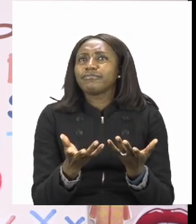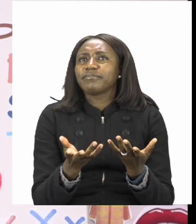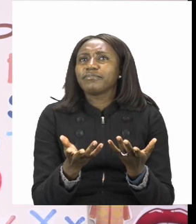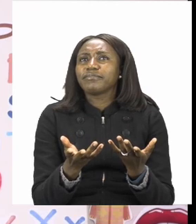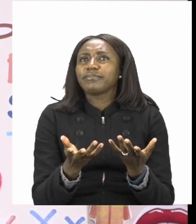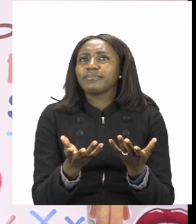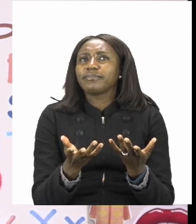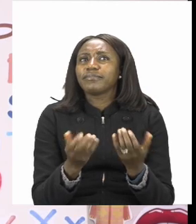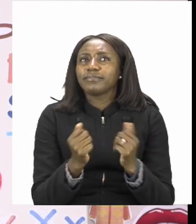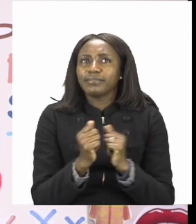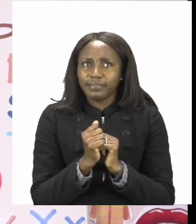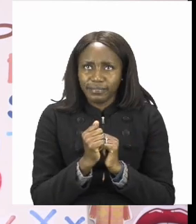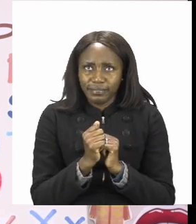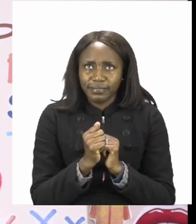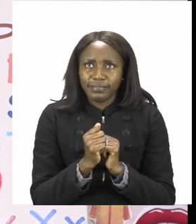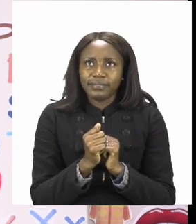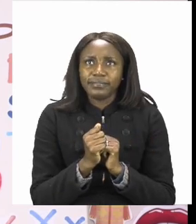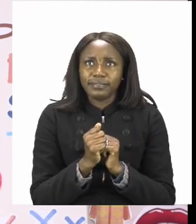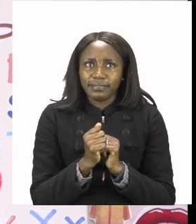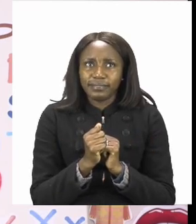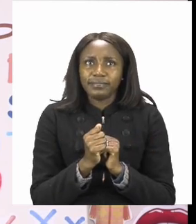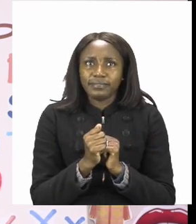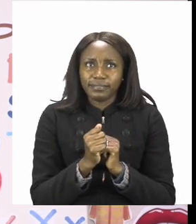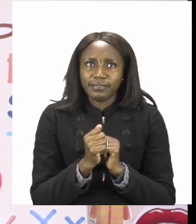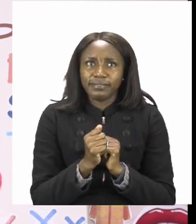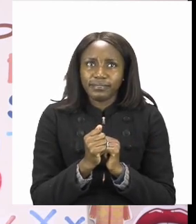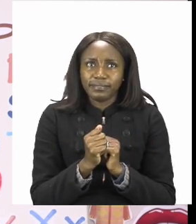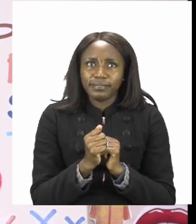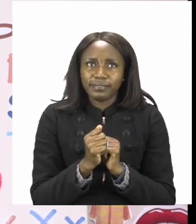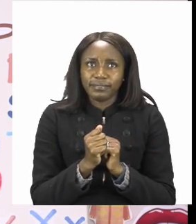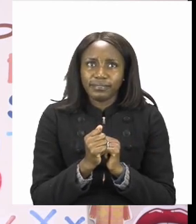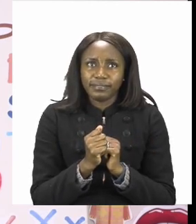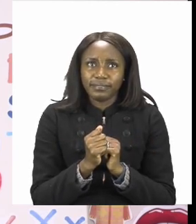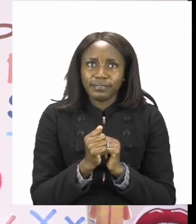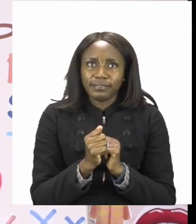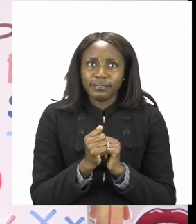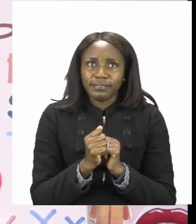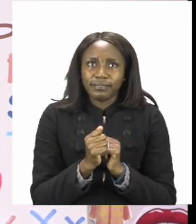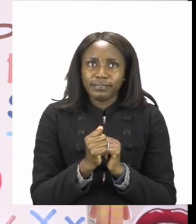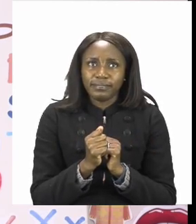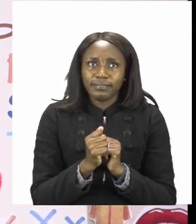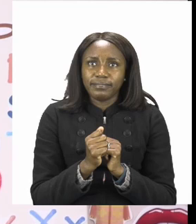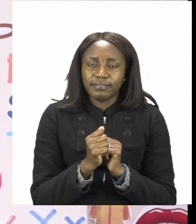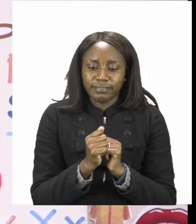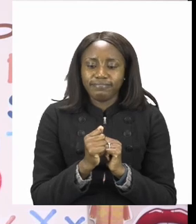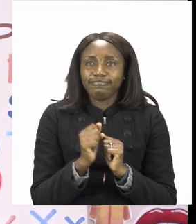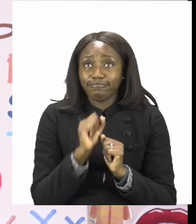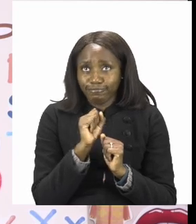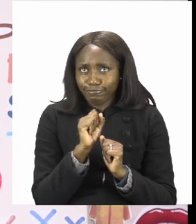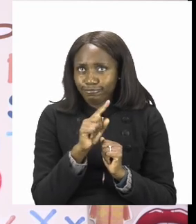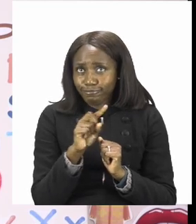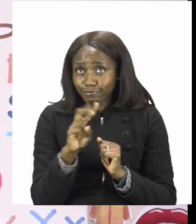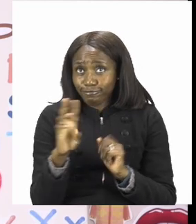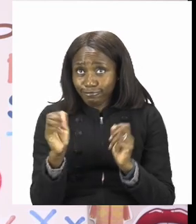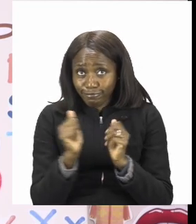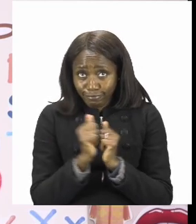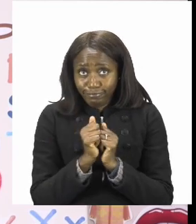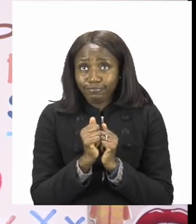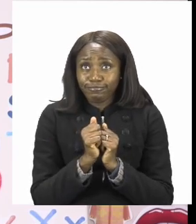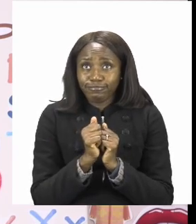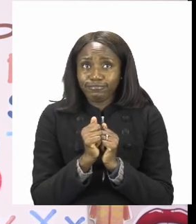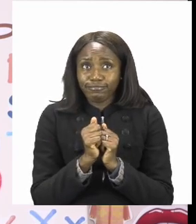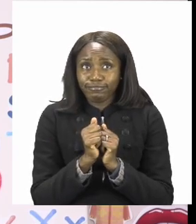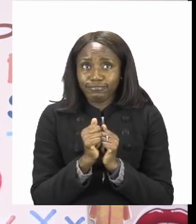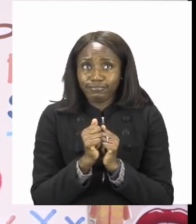Our job in order for us to get our answer is to answer is to actually count all of them